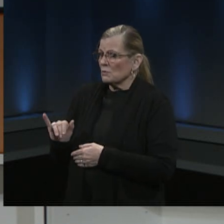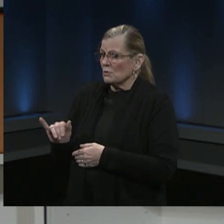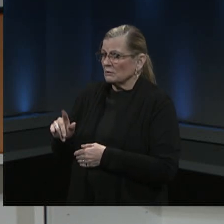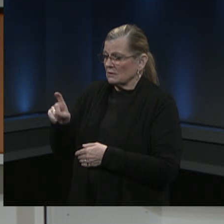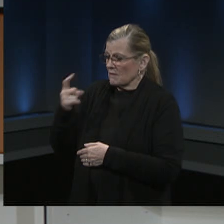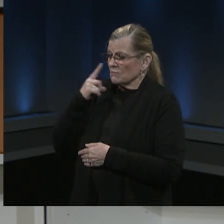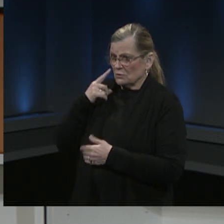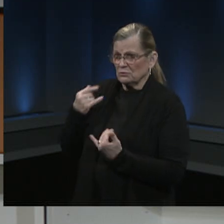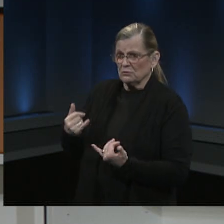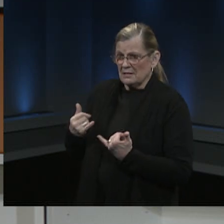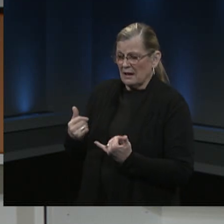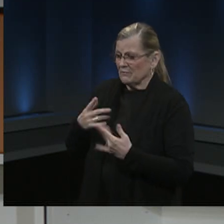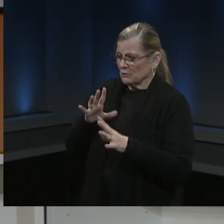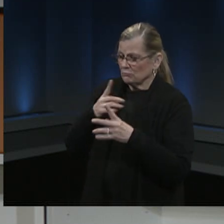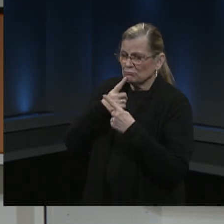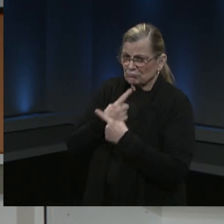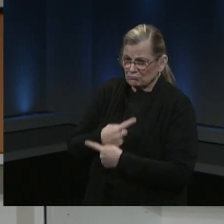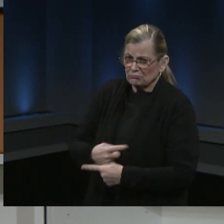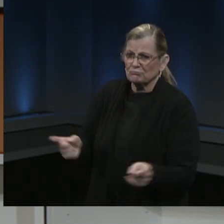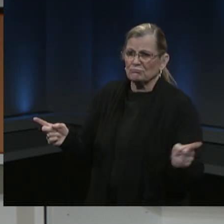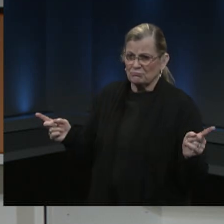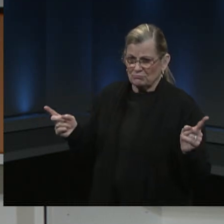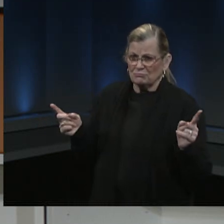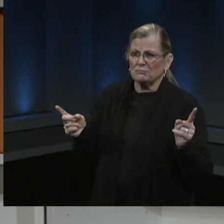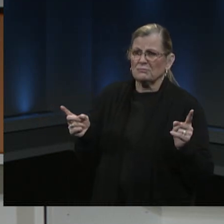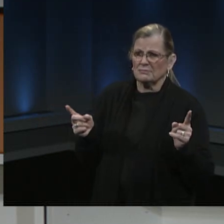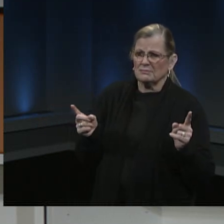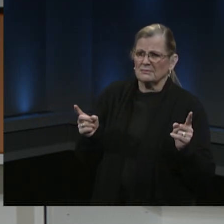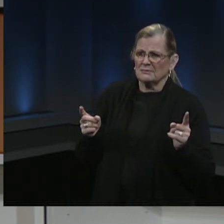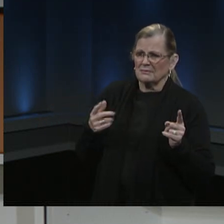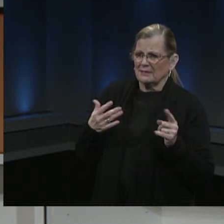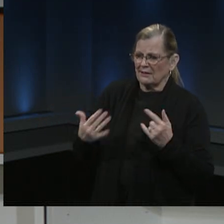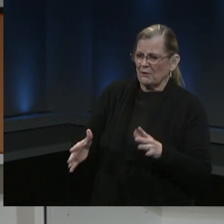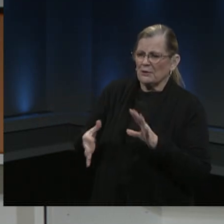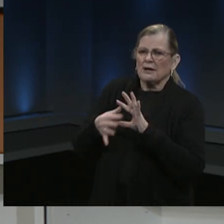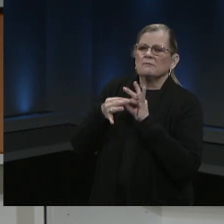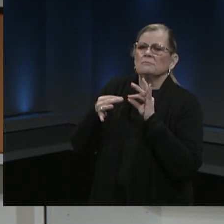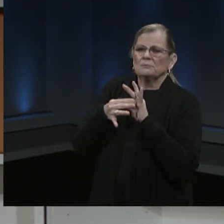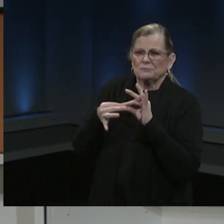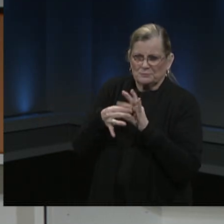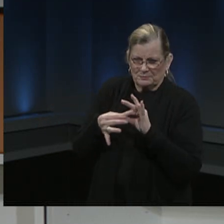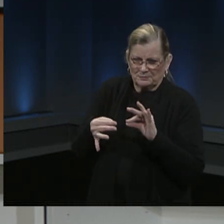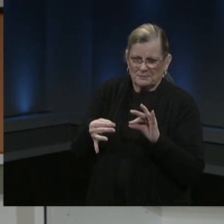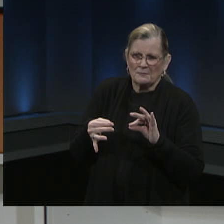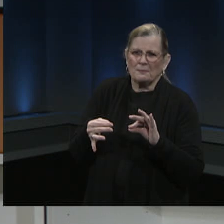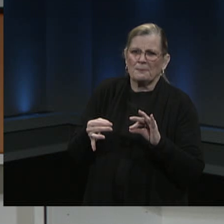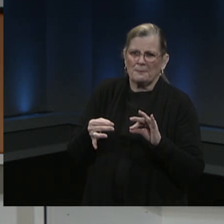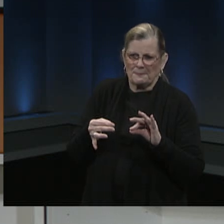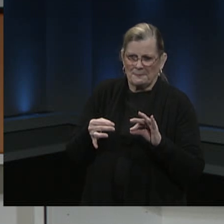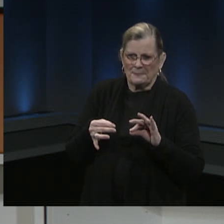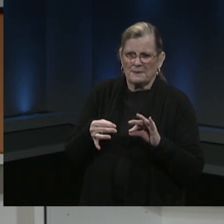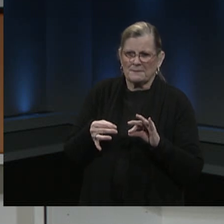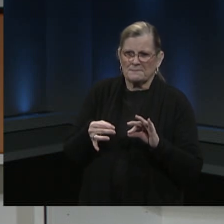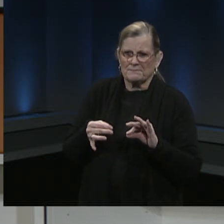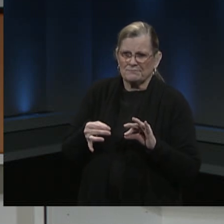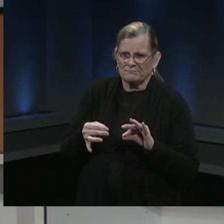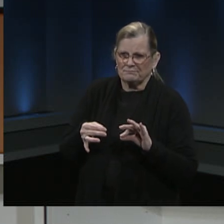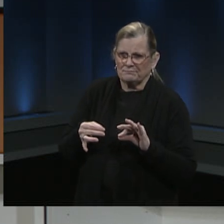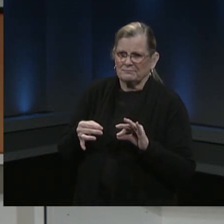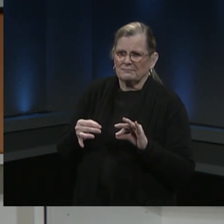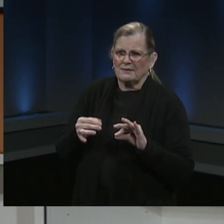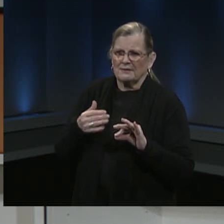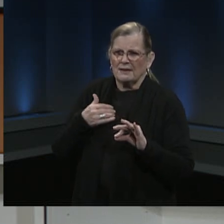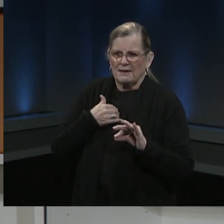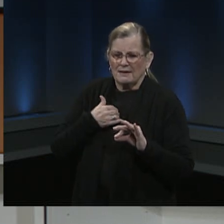with the state superintendent, made reference to a additional form of guidance that the Virginia